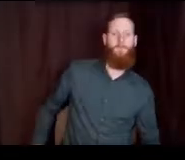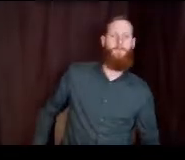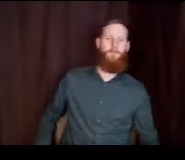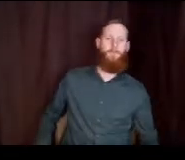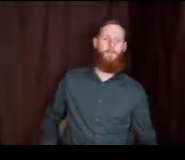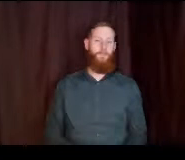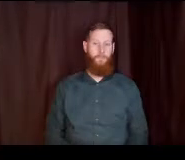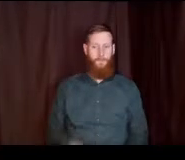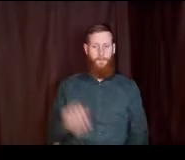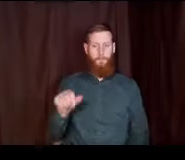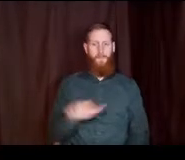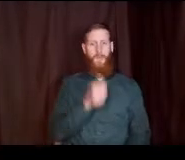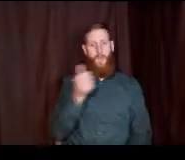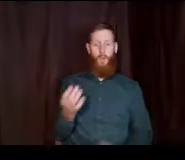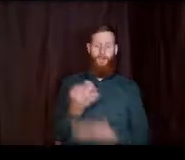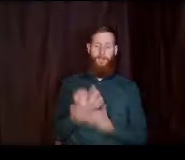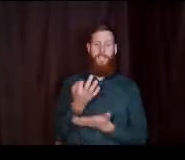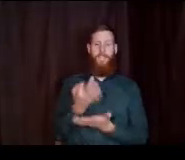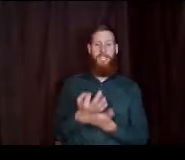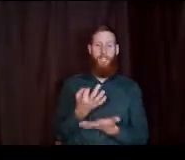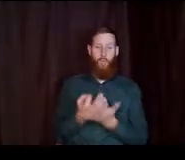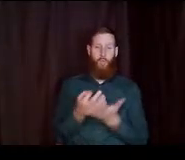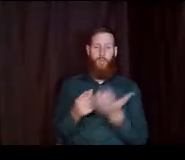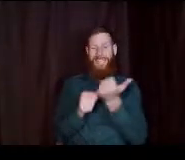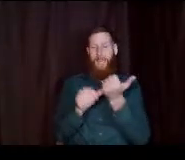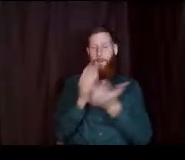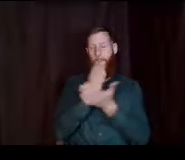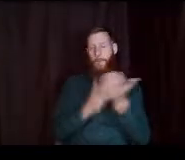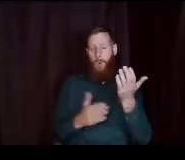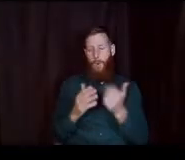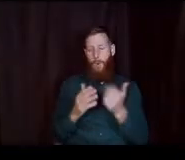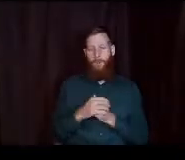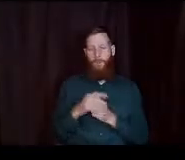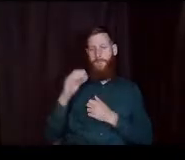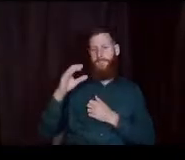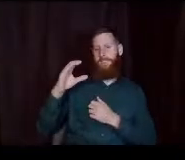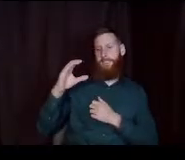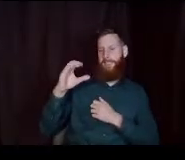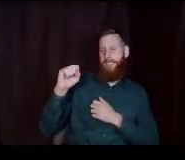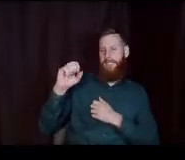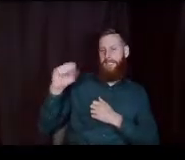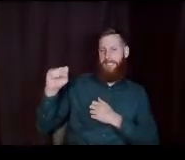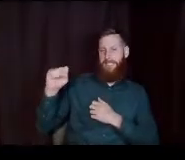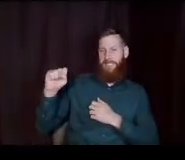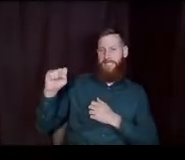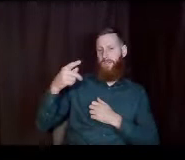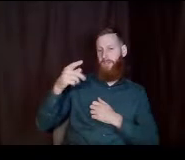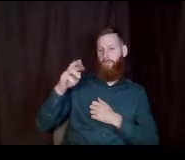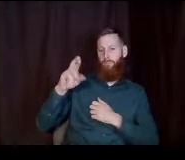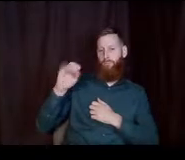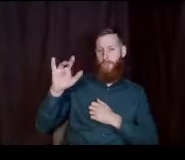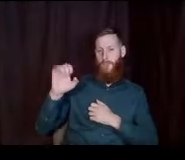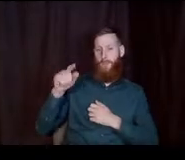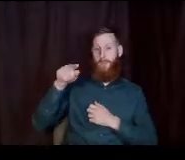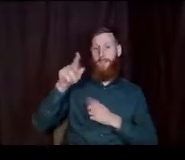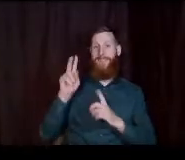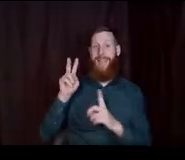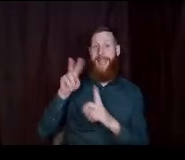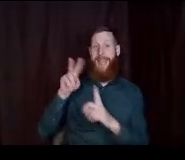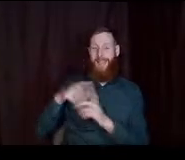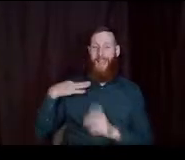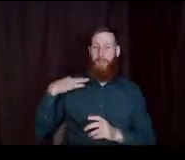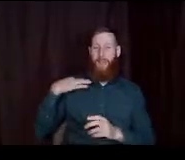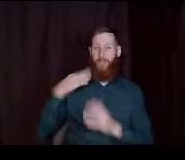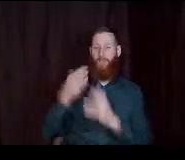another financial aid piece that you might be asked to do is the css profile the css profile is an application through the